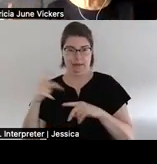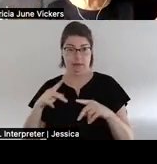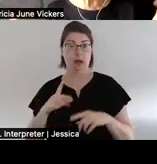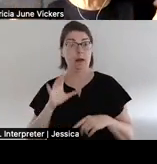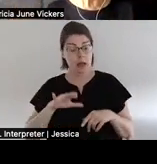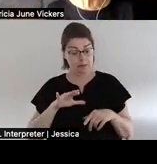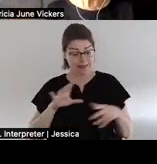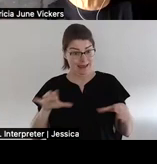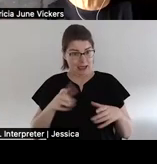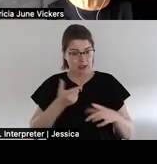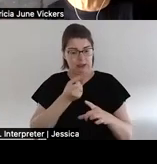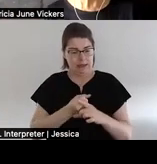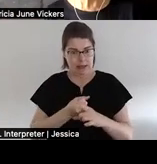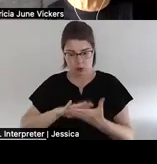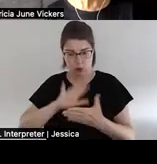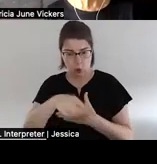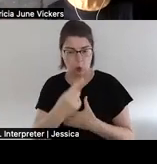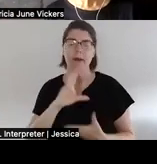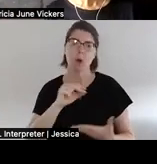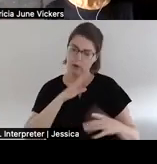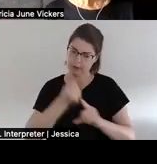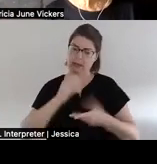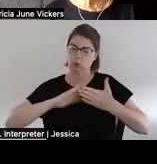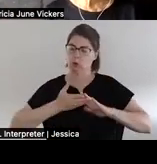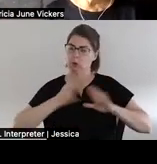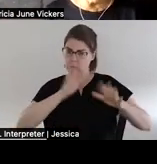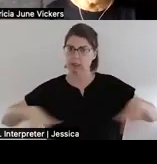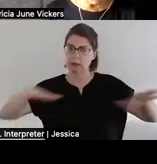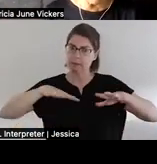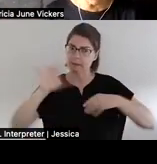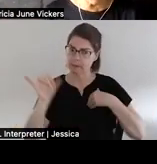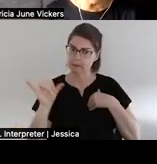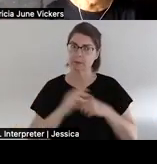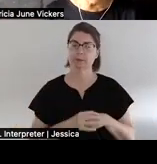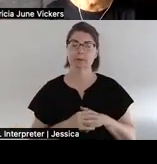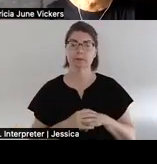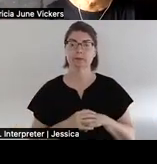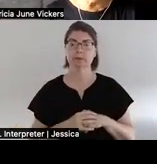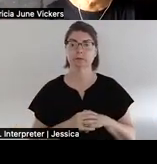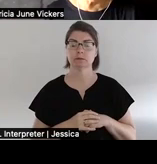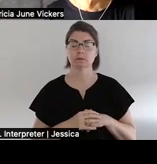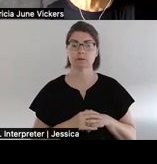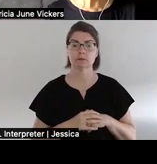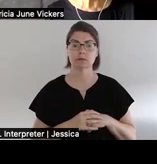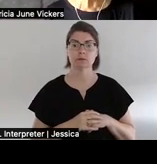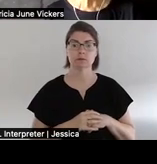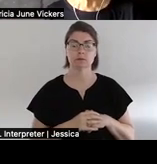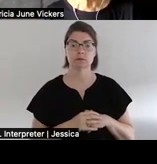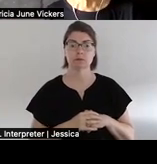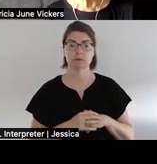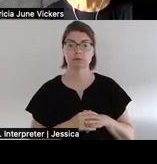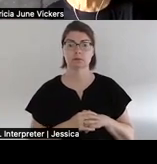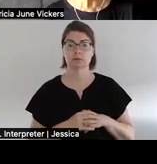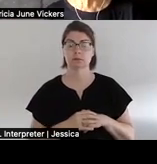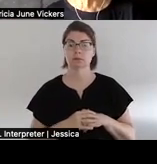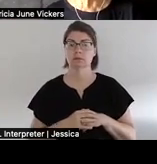just the school but the community community so um and i think in a in a world where we